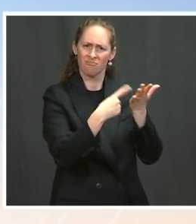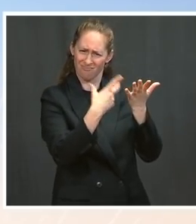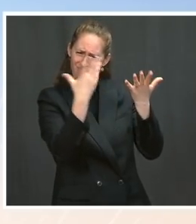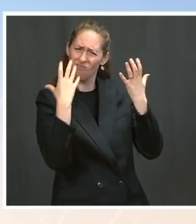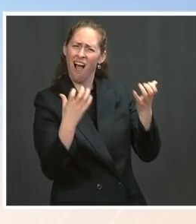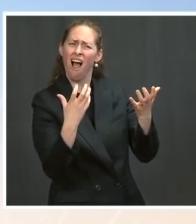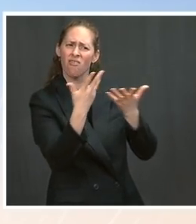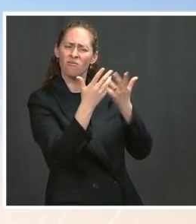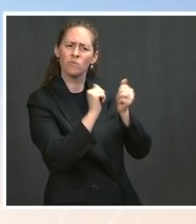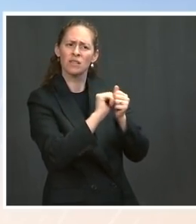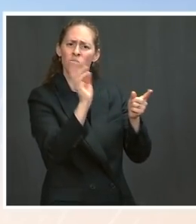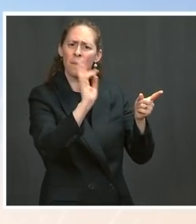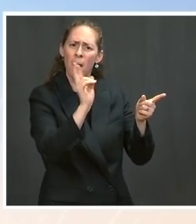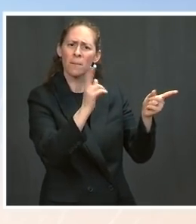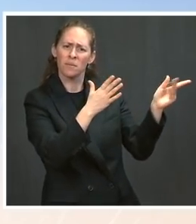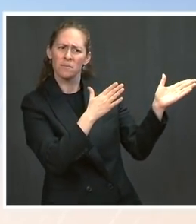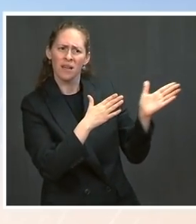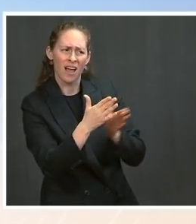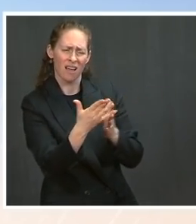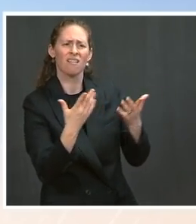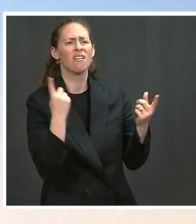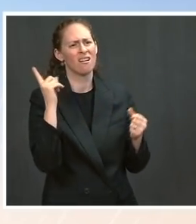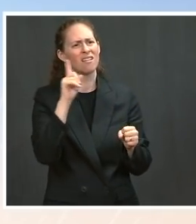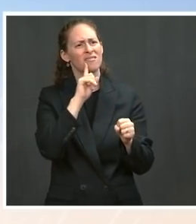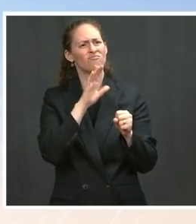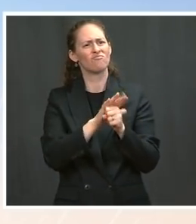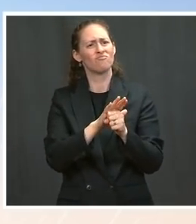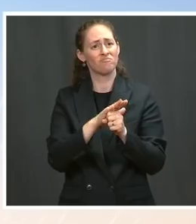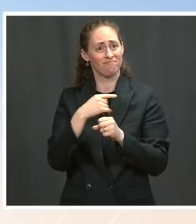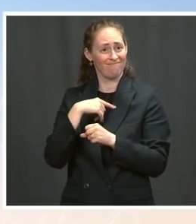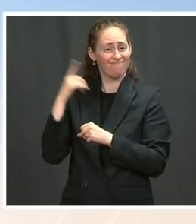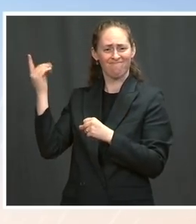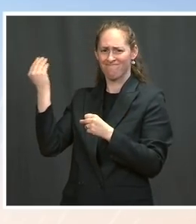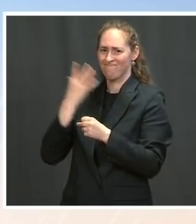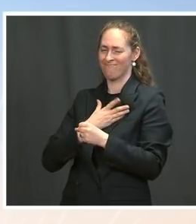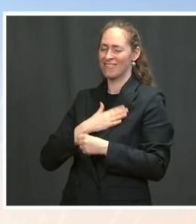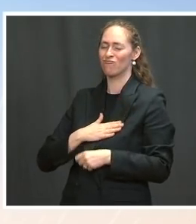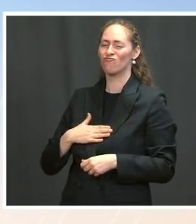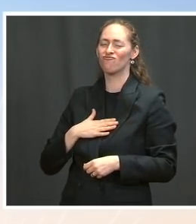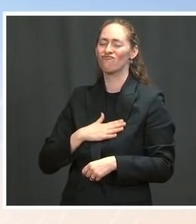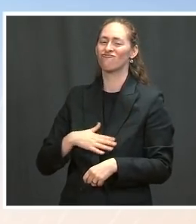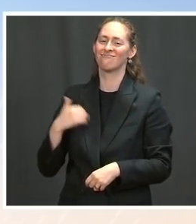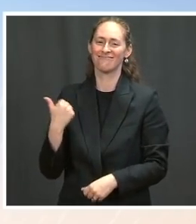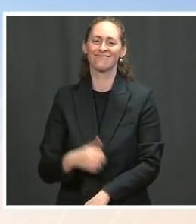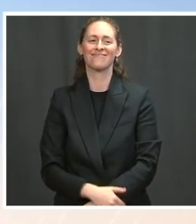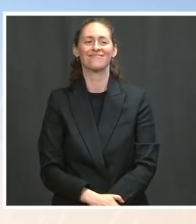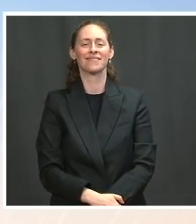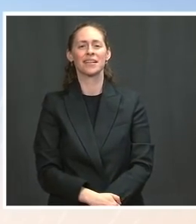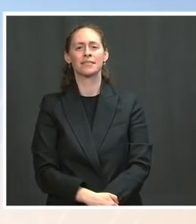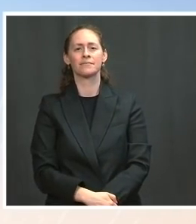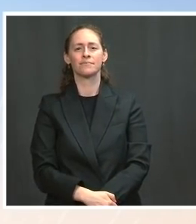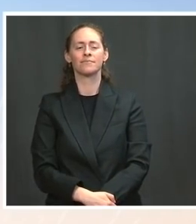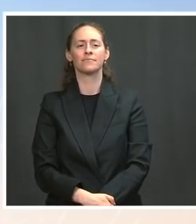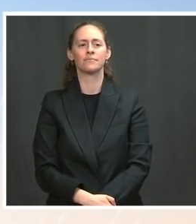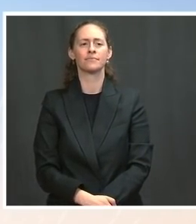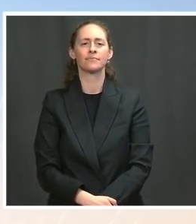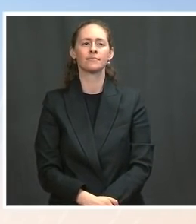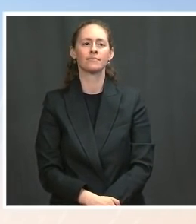that. And I know he enjoyed his trip yesterday. The question to drill down on something you were asked a couple of days ago. It was about the debt ceiling